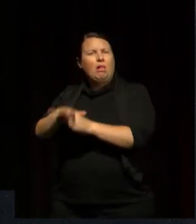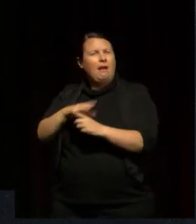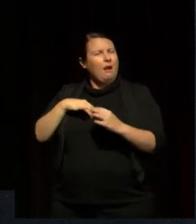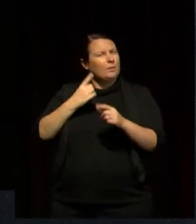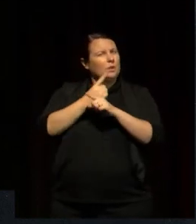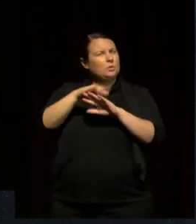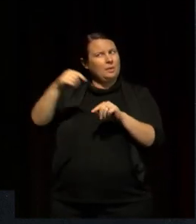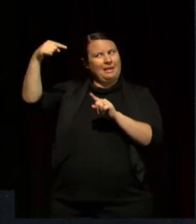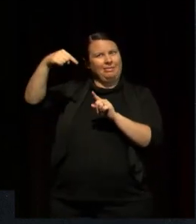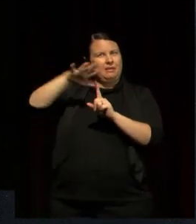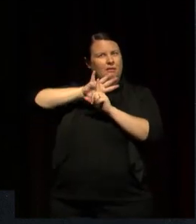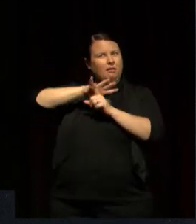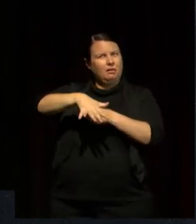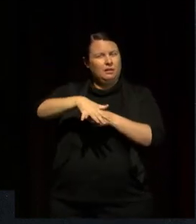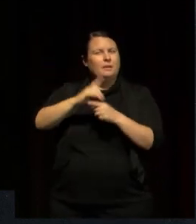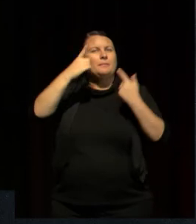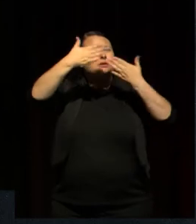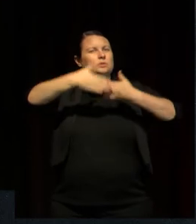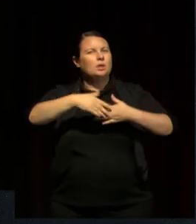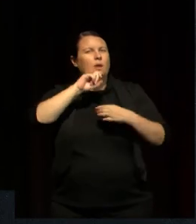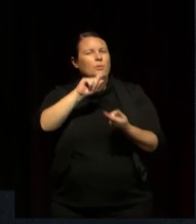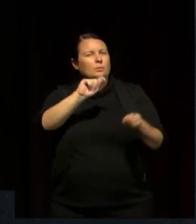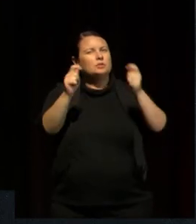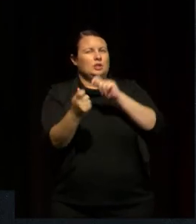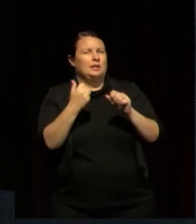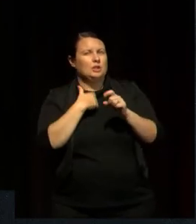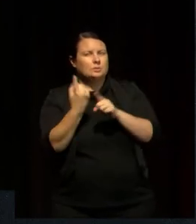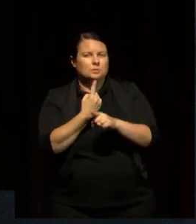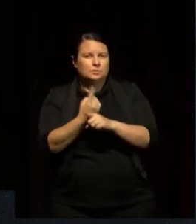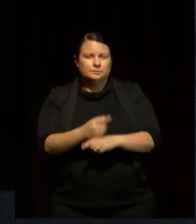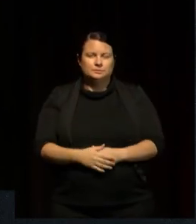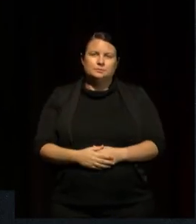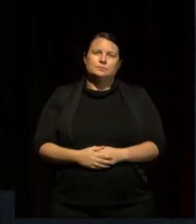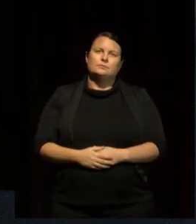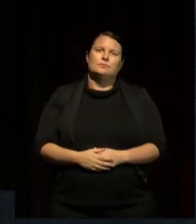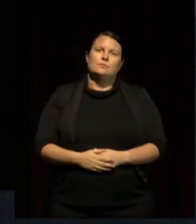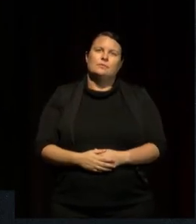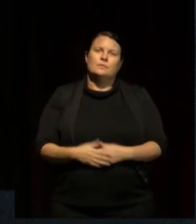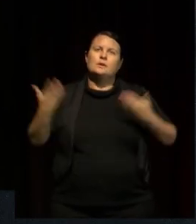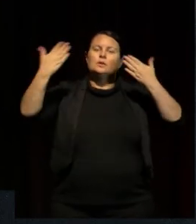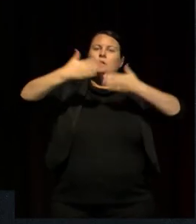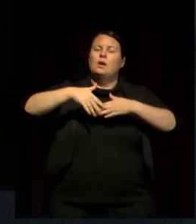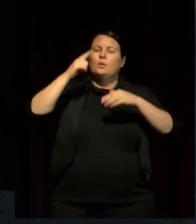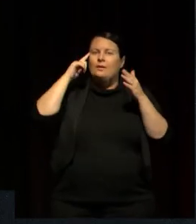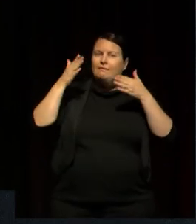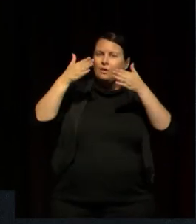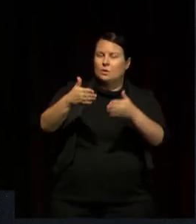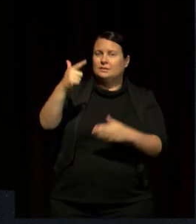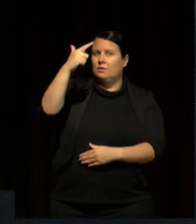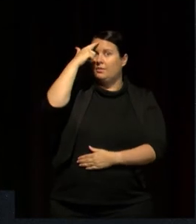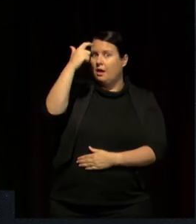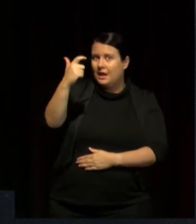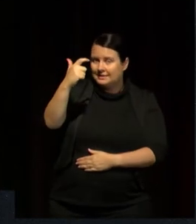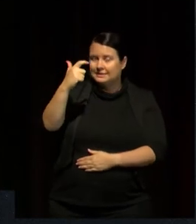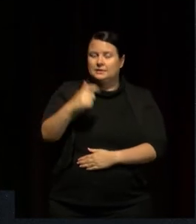tonight we plan to change that situation. Tonight we are focusing on our conversation on the notion that